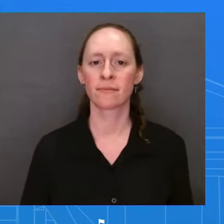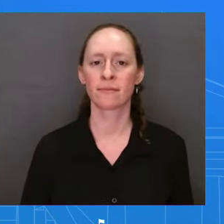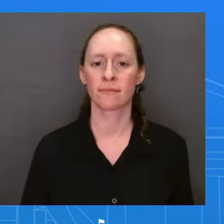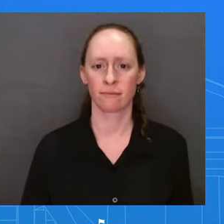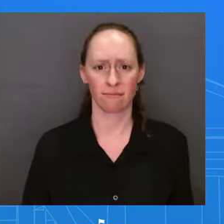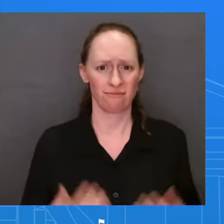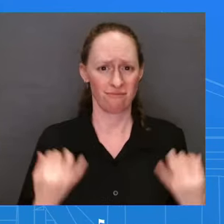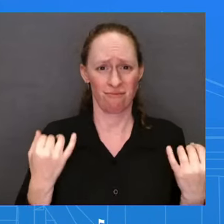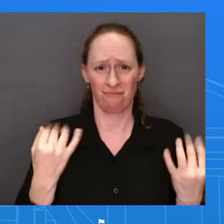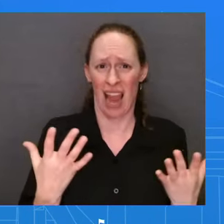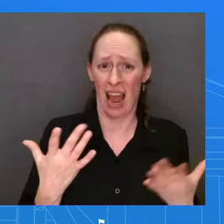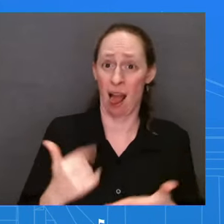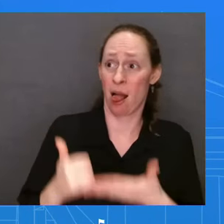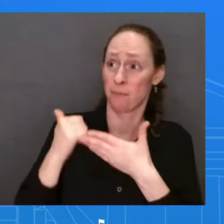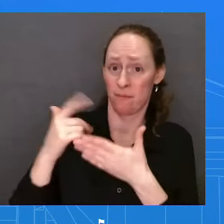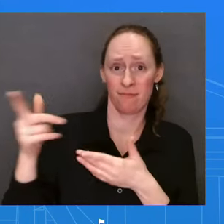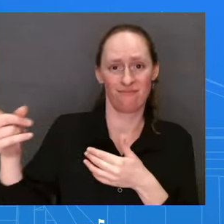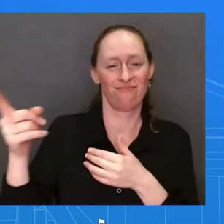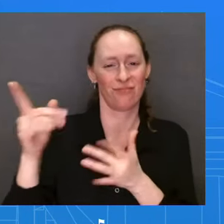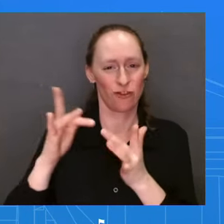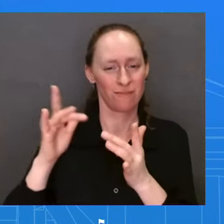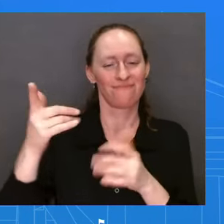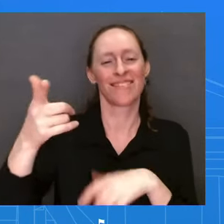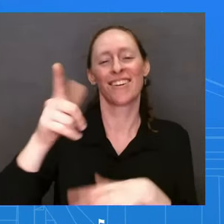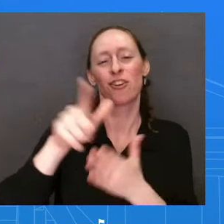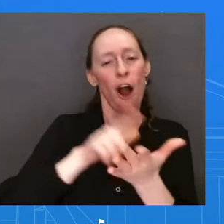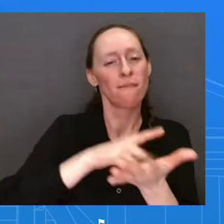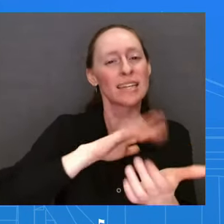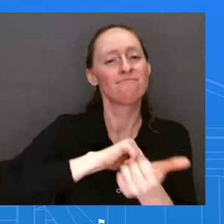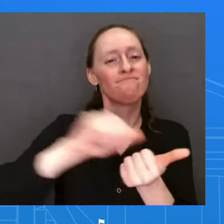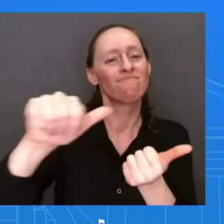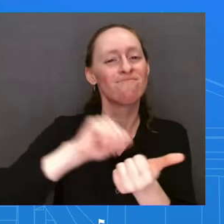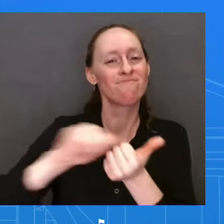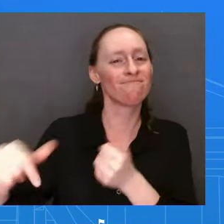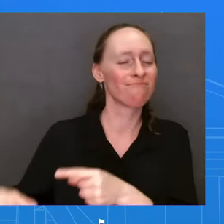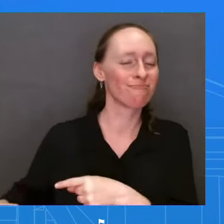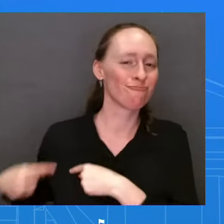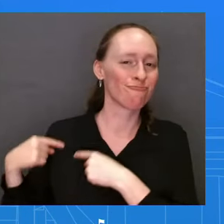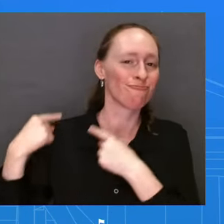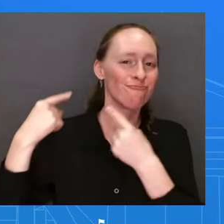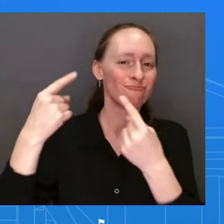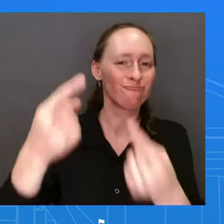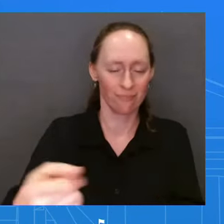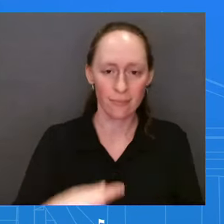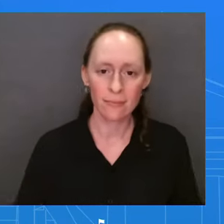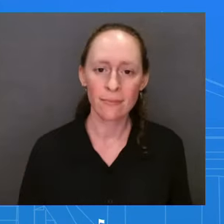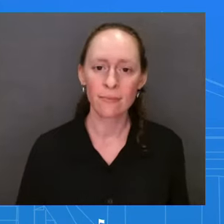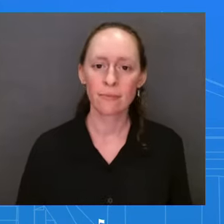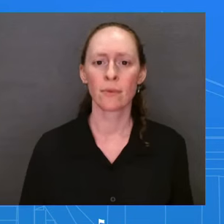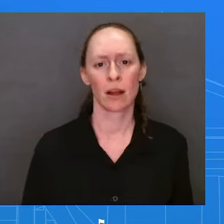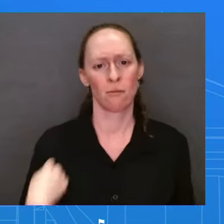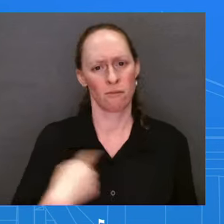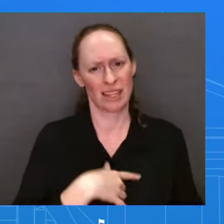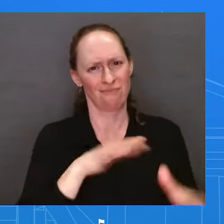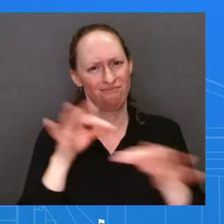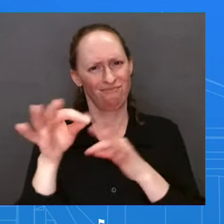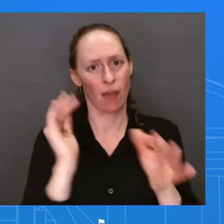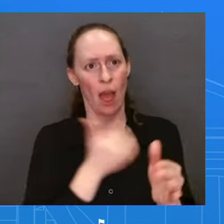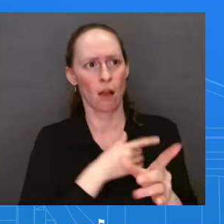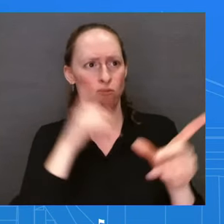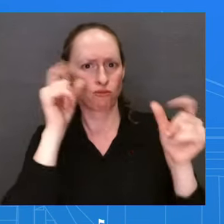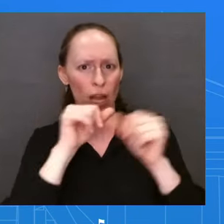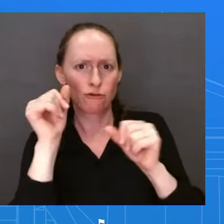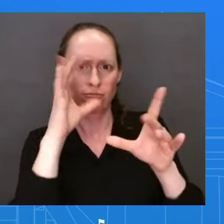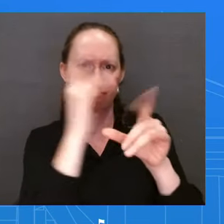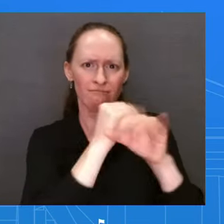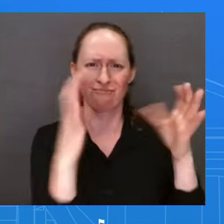that this is the kind of strategy we need to continue to put the, you know, put the pedal to the metal on so that we can continue this economic progress